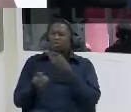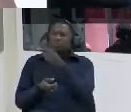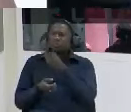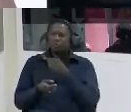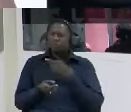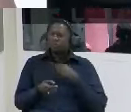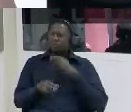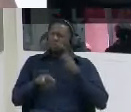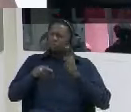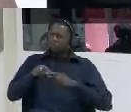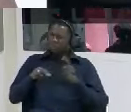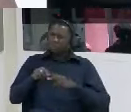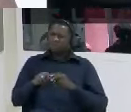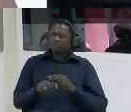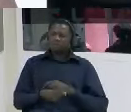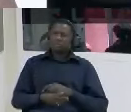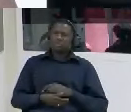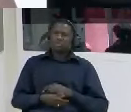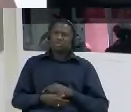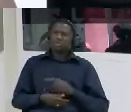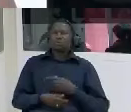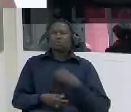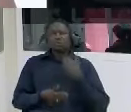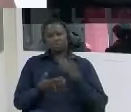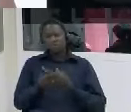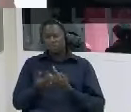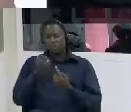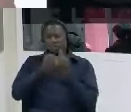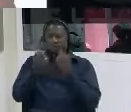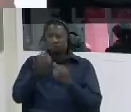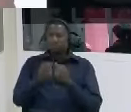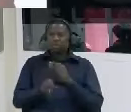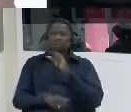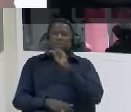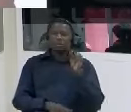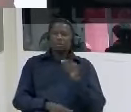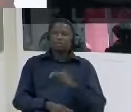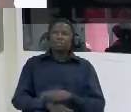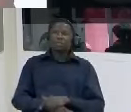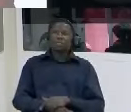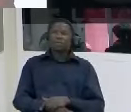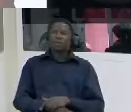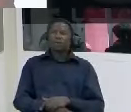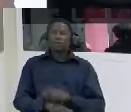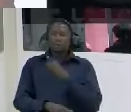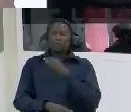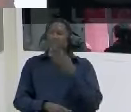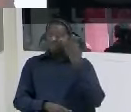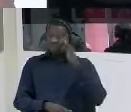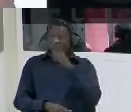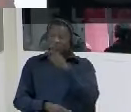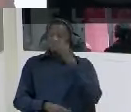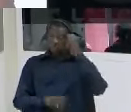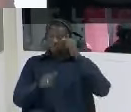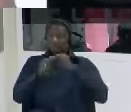if possible just repeat the names of those who were charged with you if you can remember